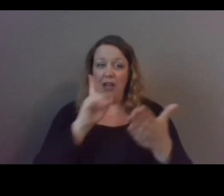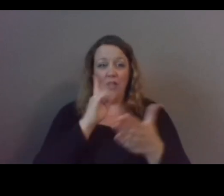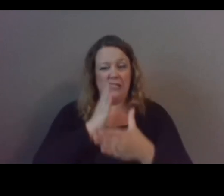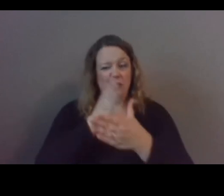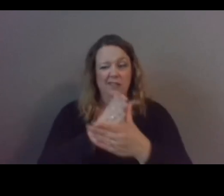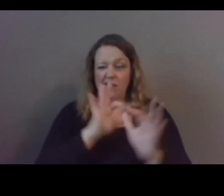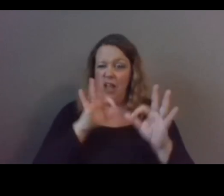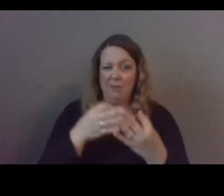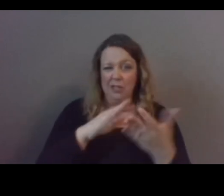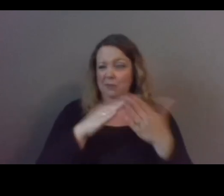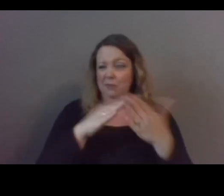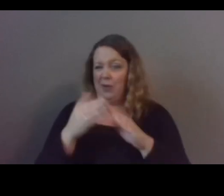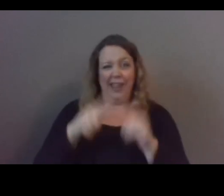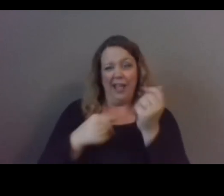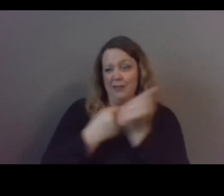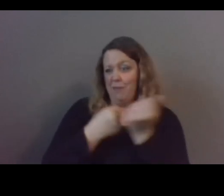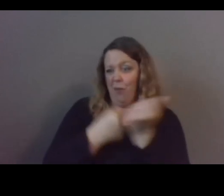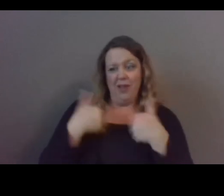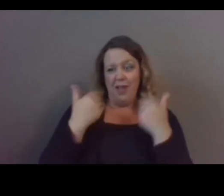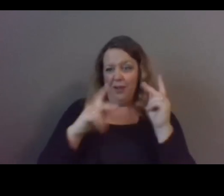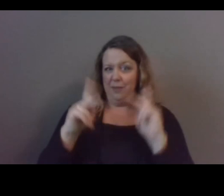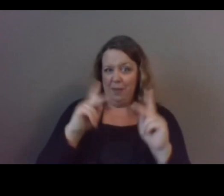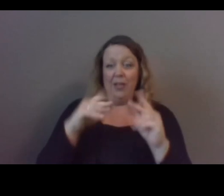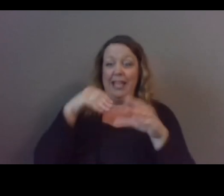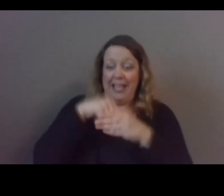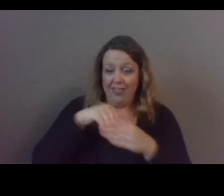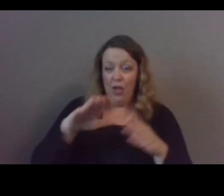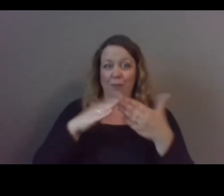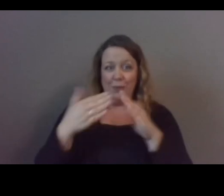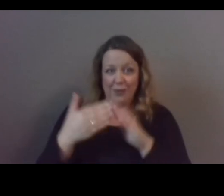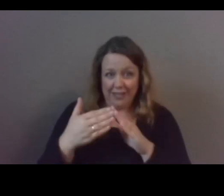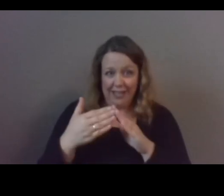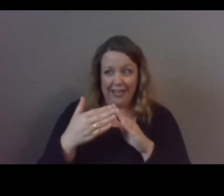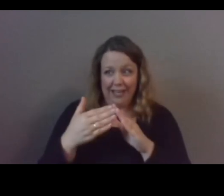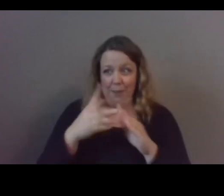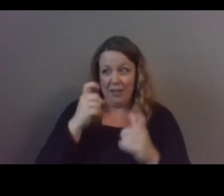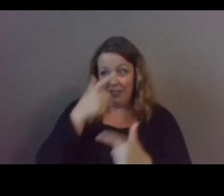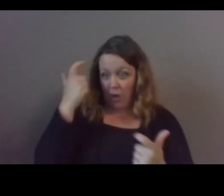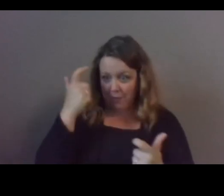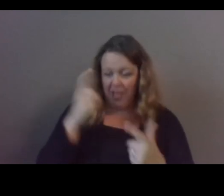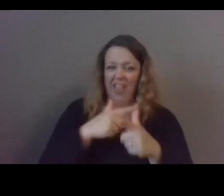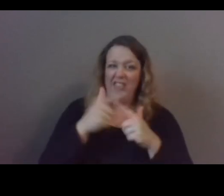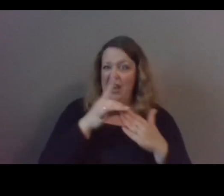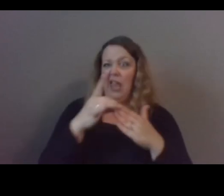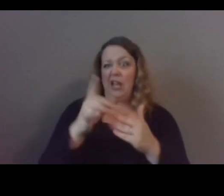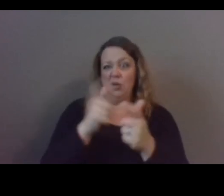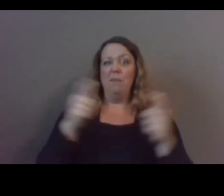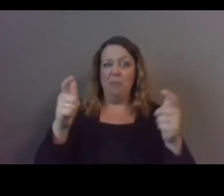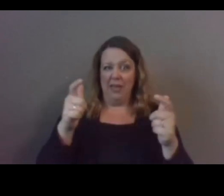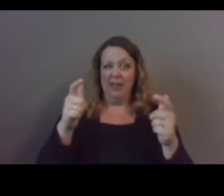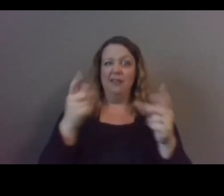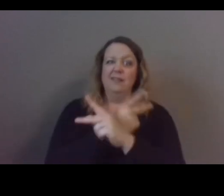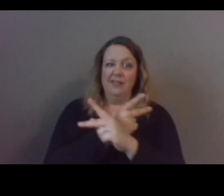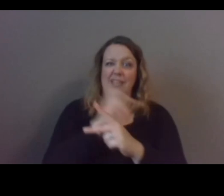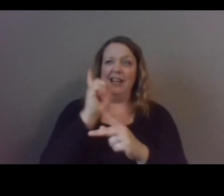from being able to support the young people within the community and thus has led to such a large uh surge in needing more